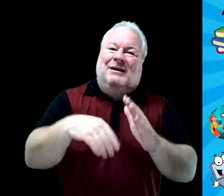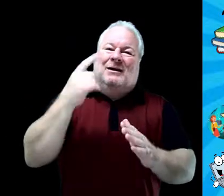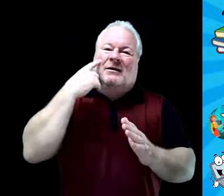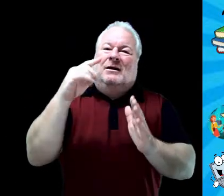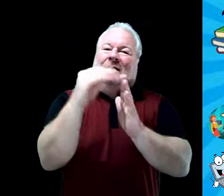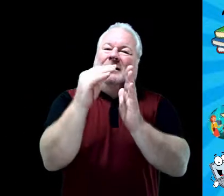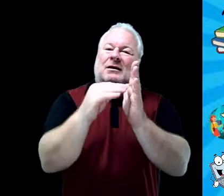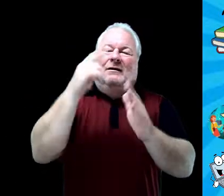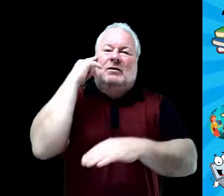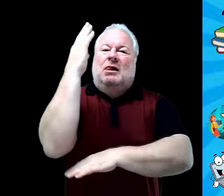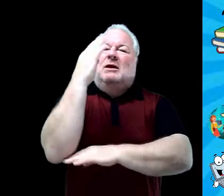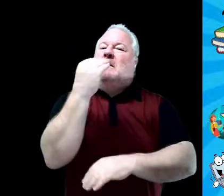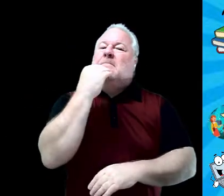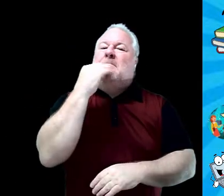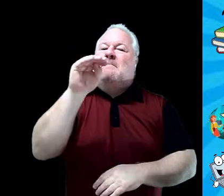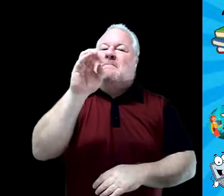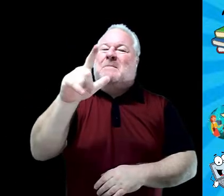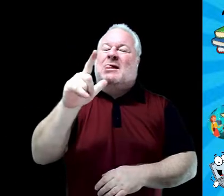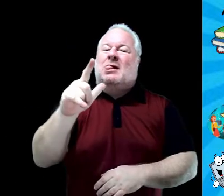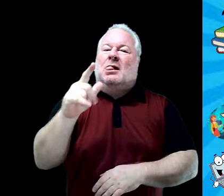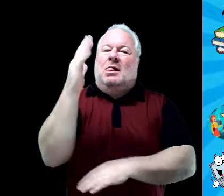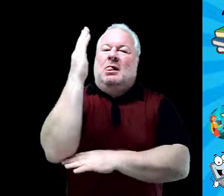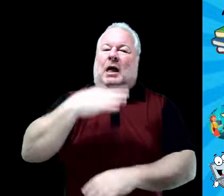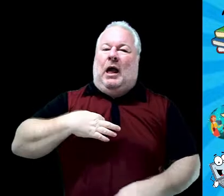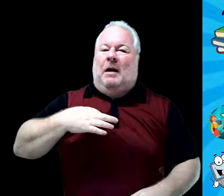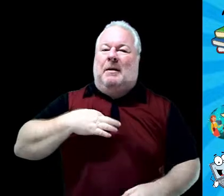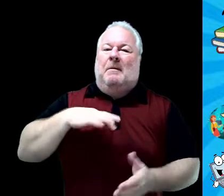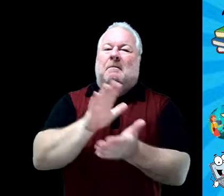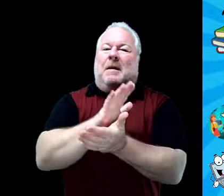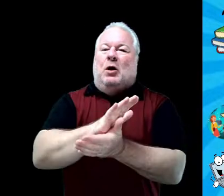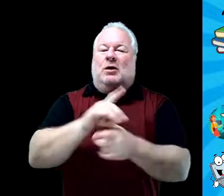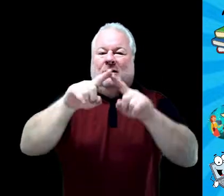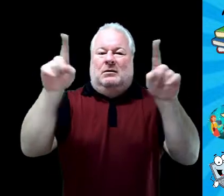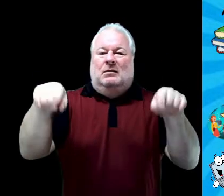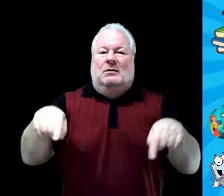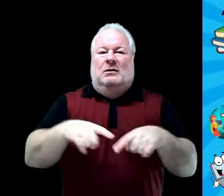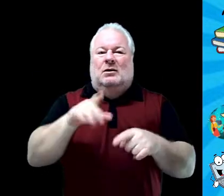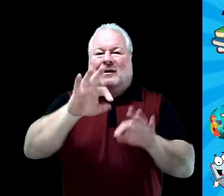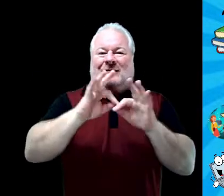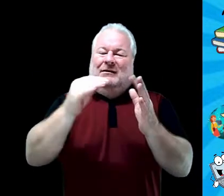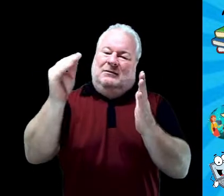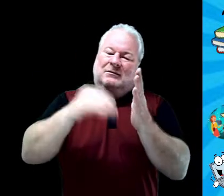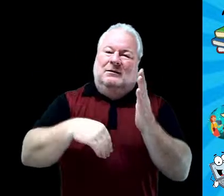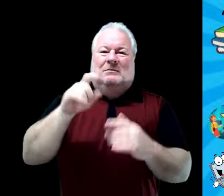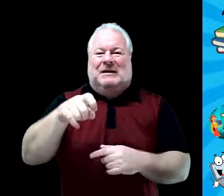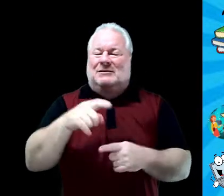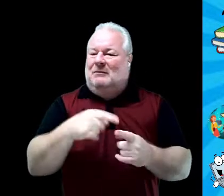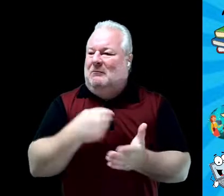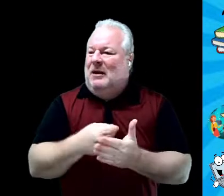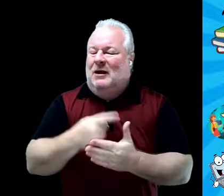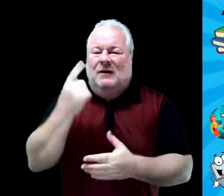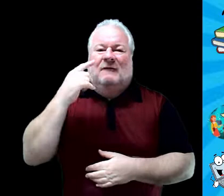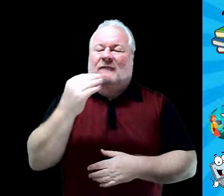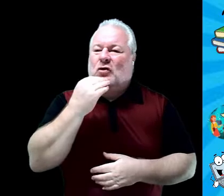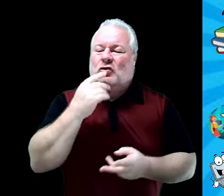pays for all these things. It's not just food. It provides us resources and money to buy